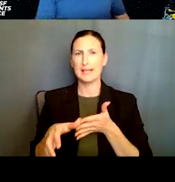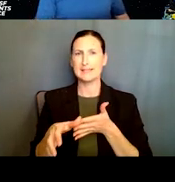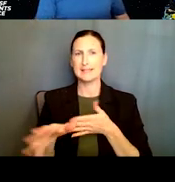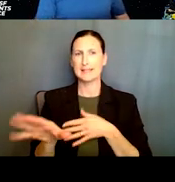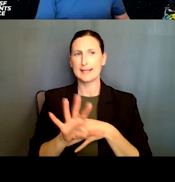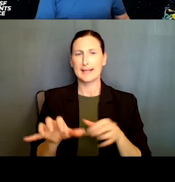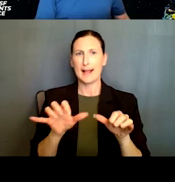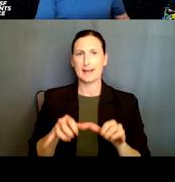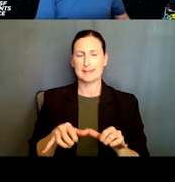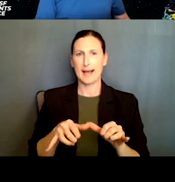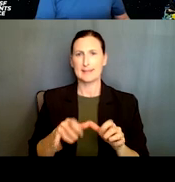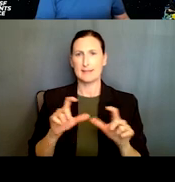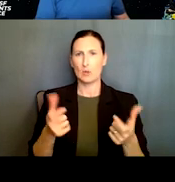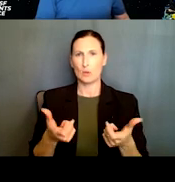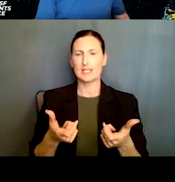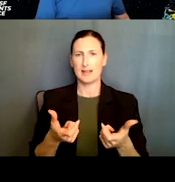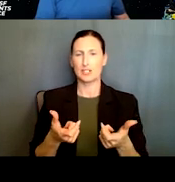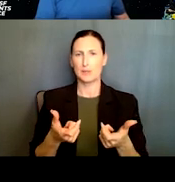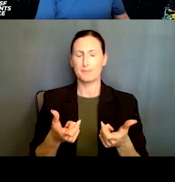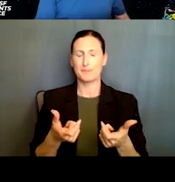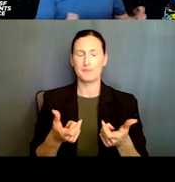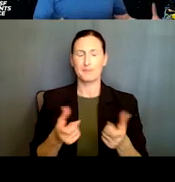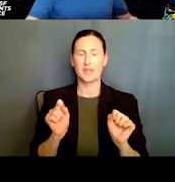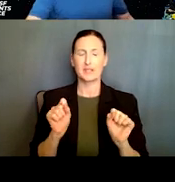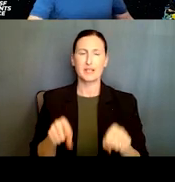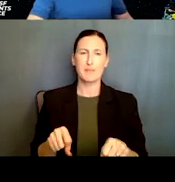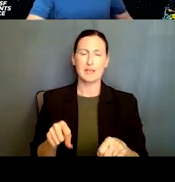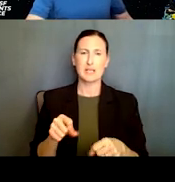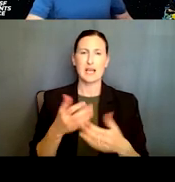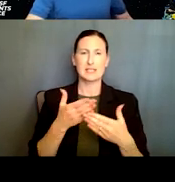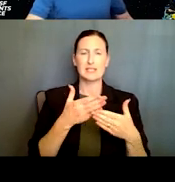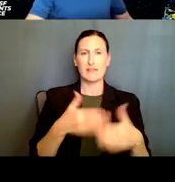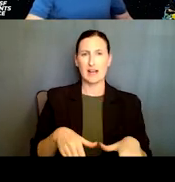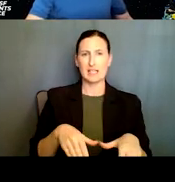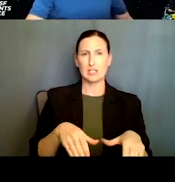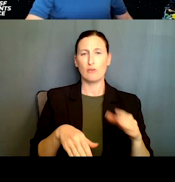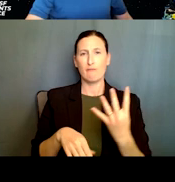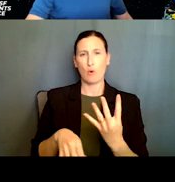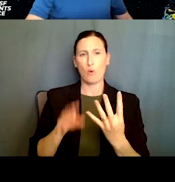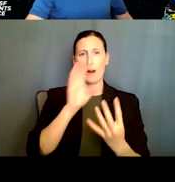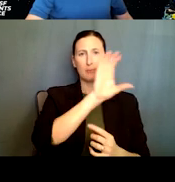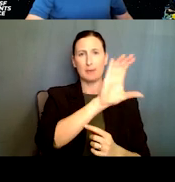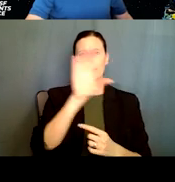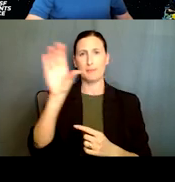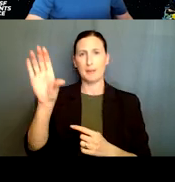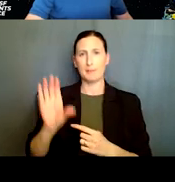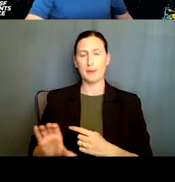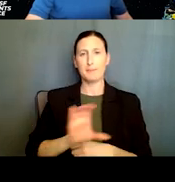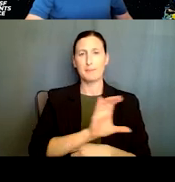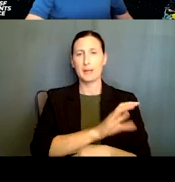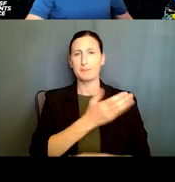the size organization is divided in four different divisions.